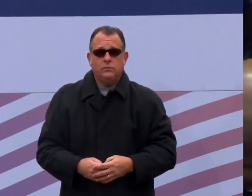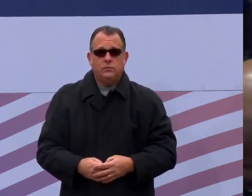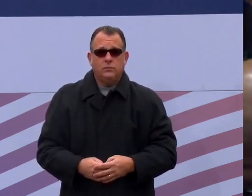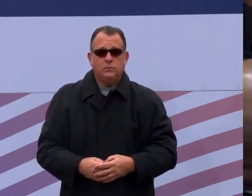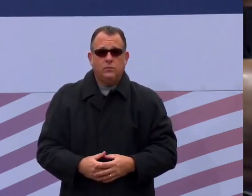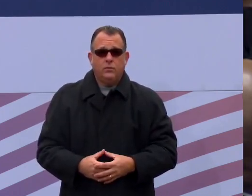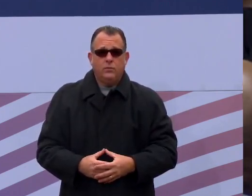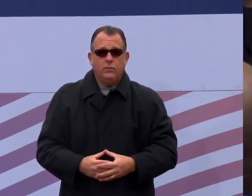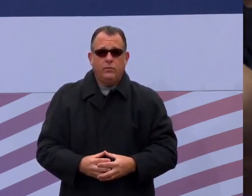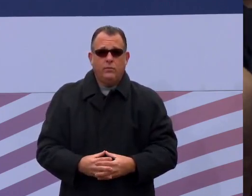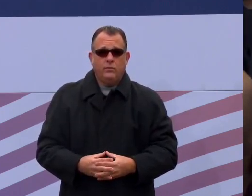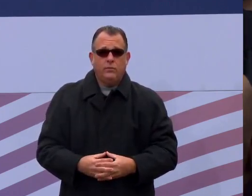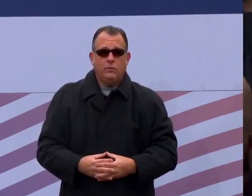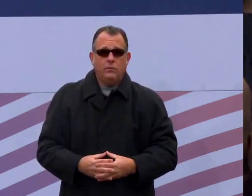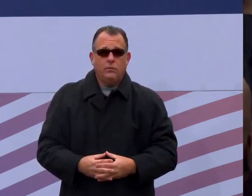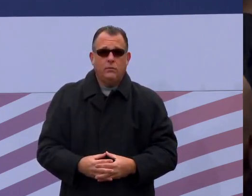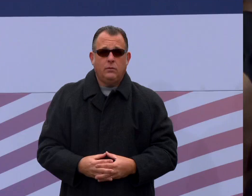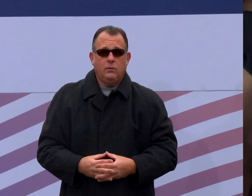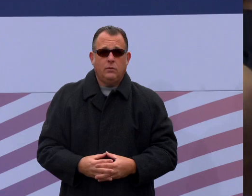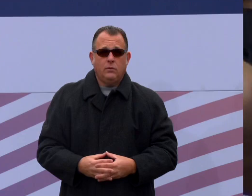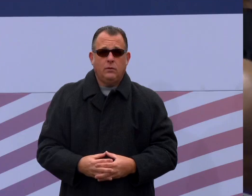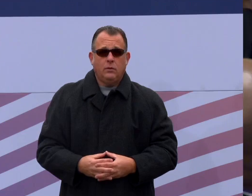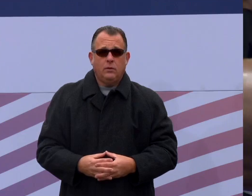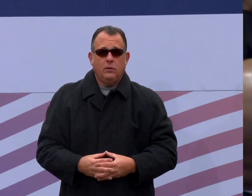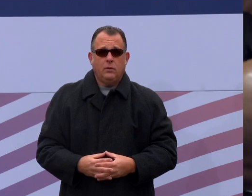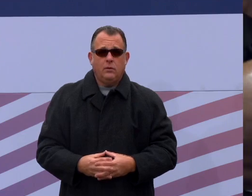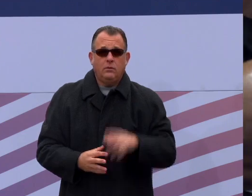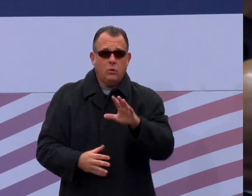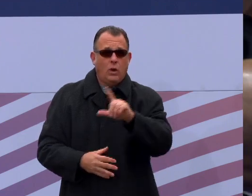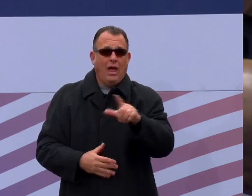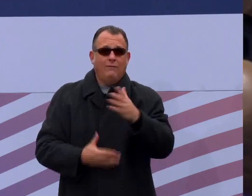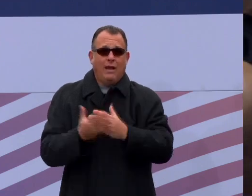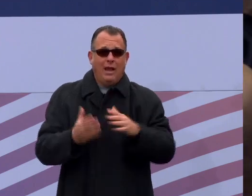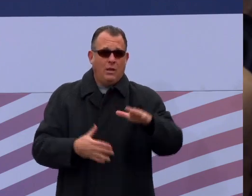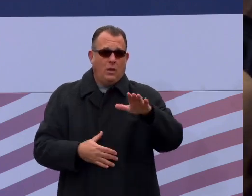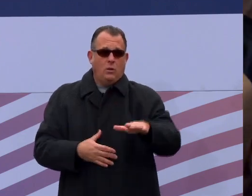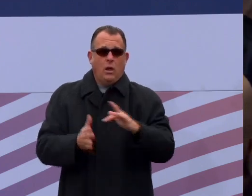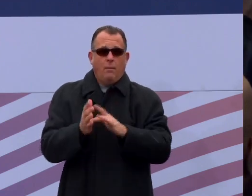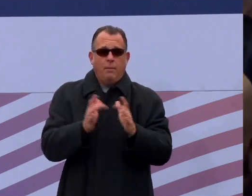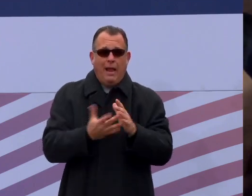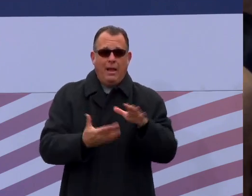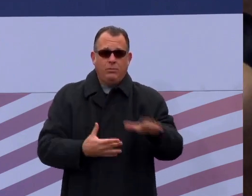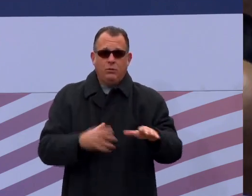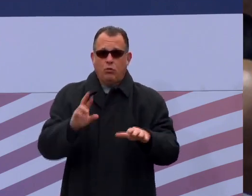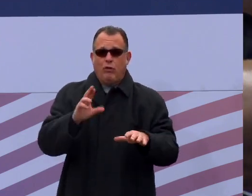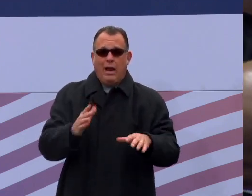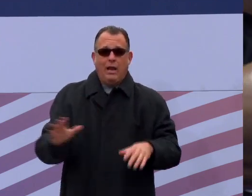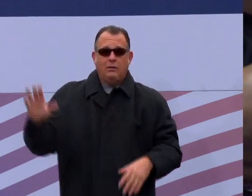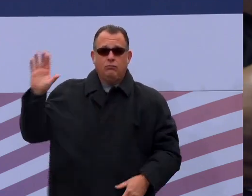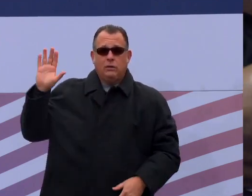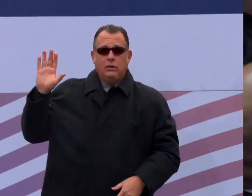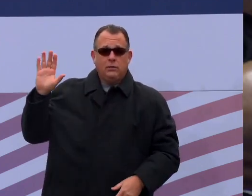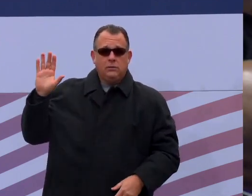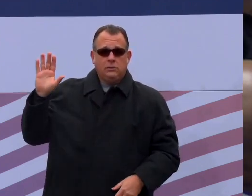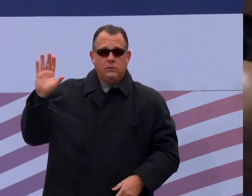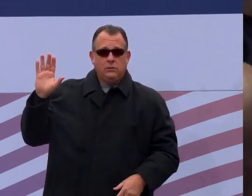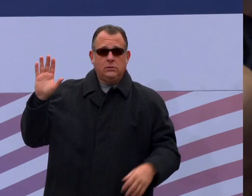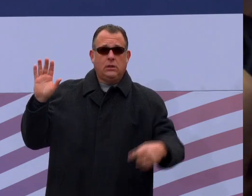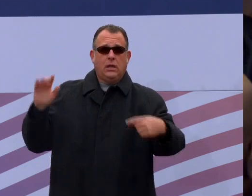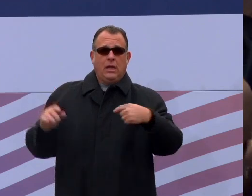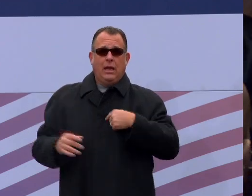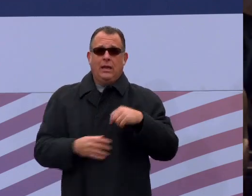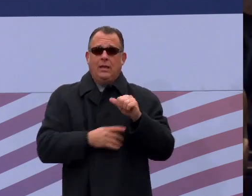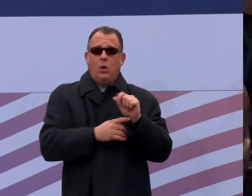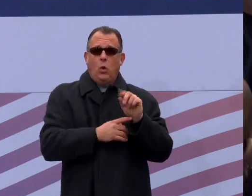So, would you place your left hand on the Bible and raise your right hand and repeat after me. I, Austin A. Davis I,